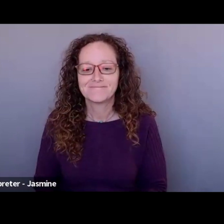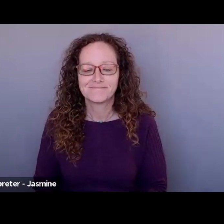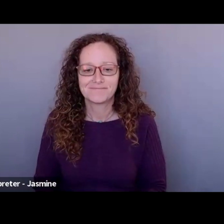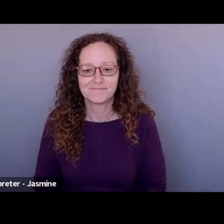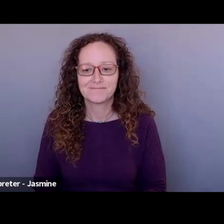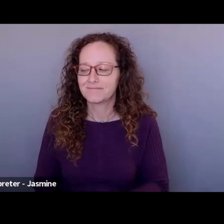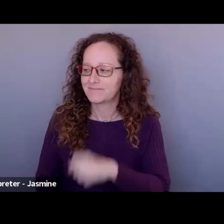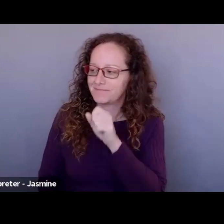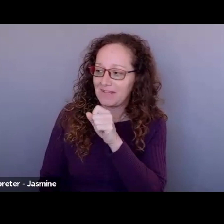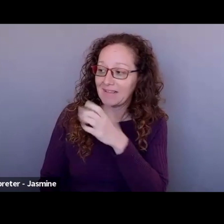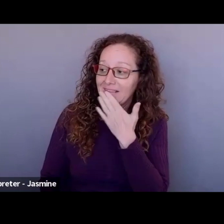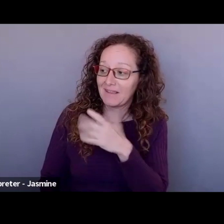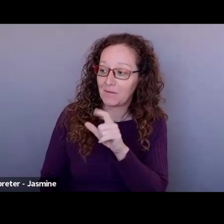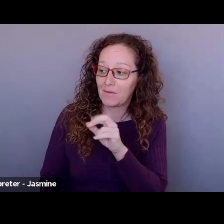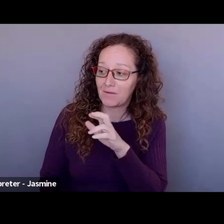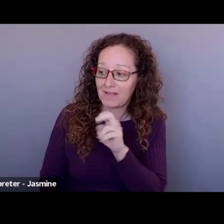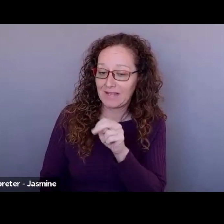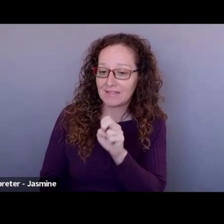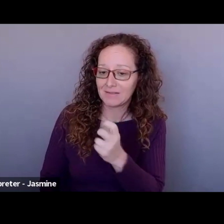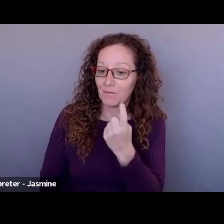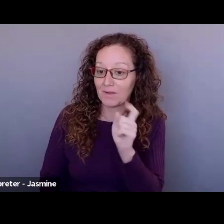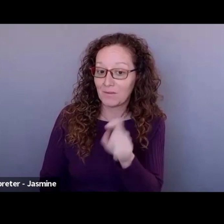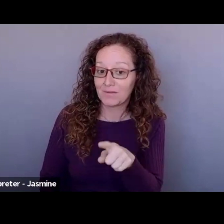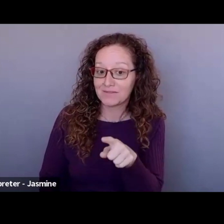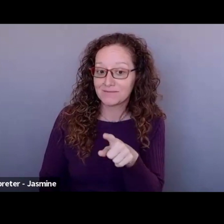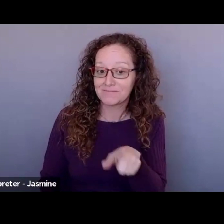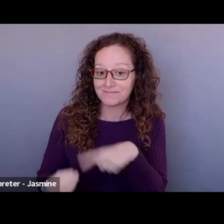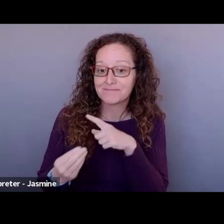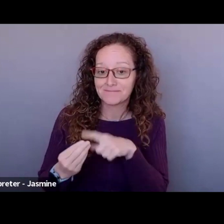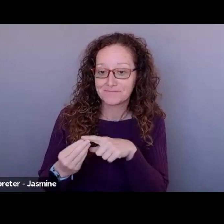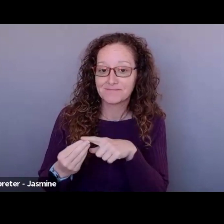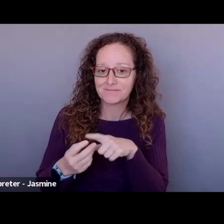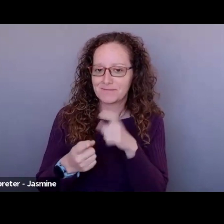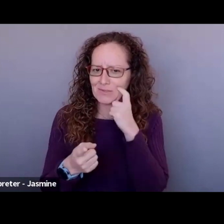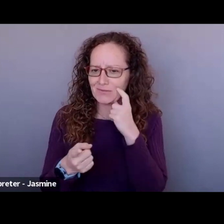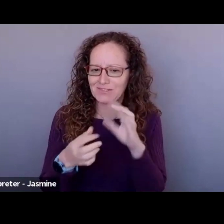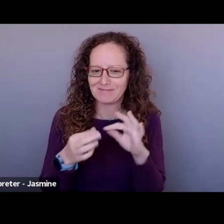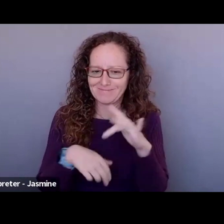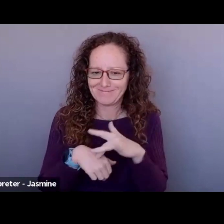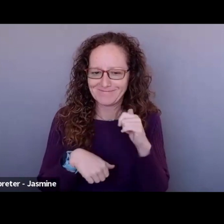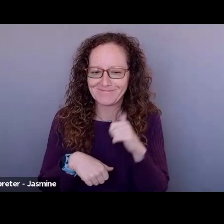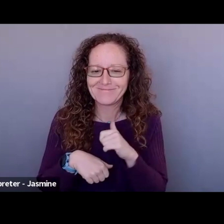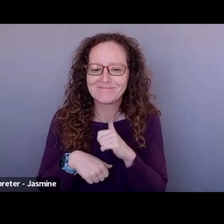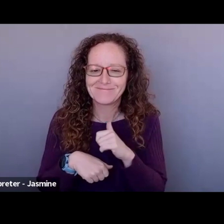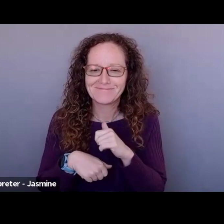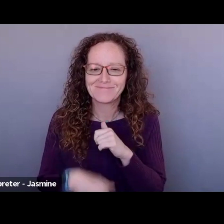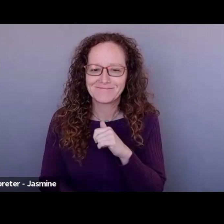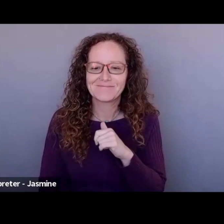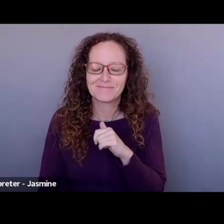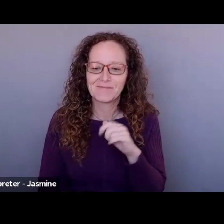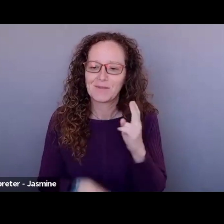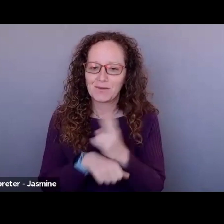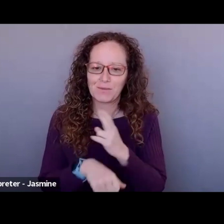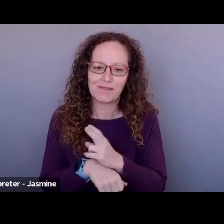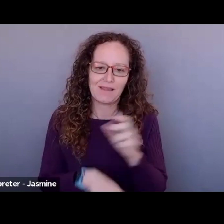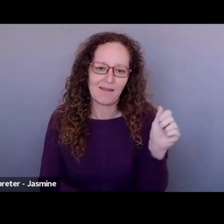Yes. Thank you, Lorraine. Um, we did have one question about exactly what you just touched on, the, um, use of